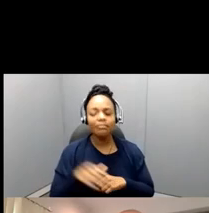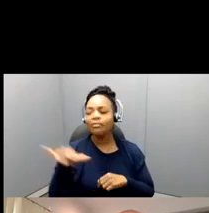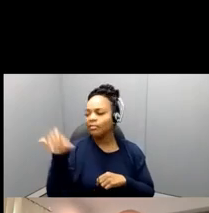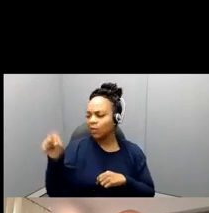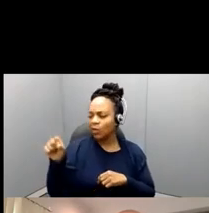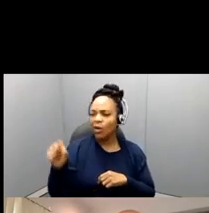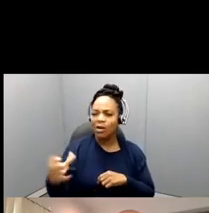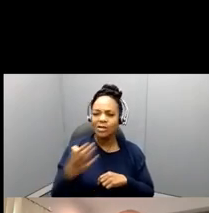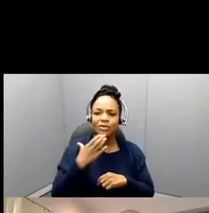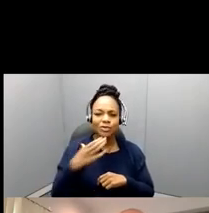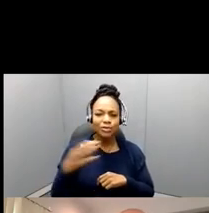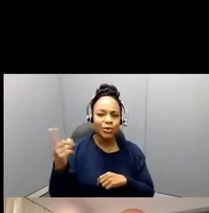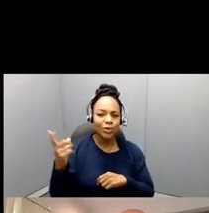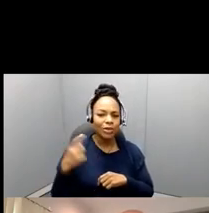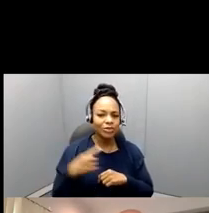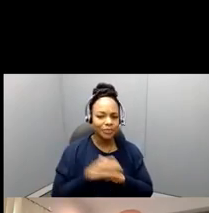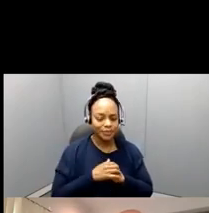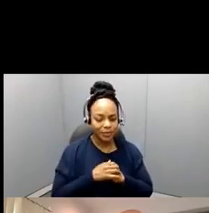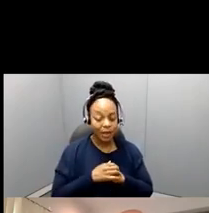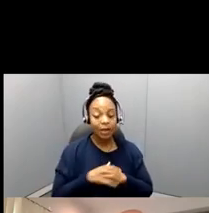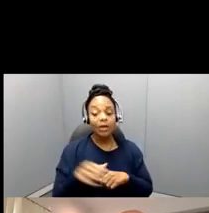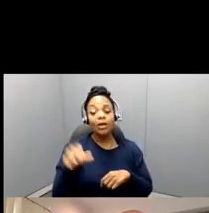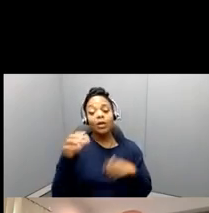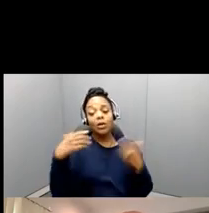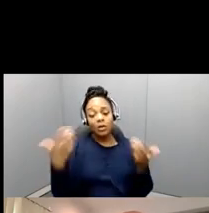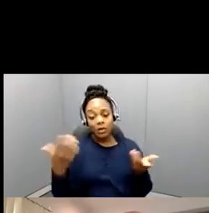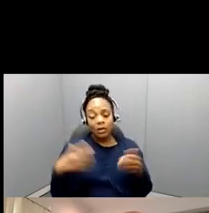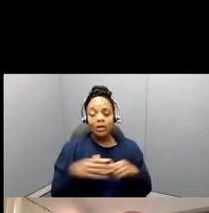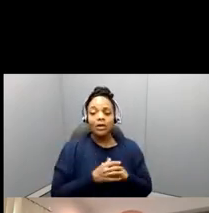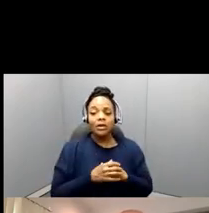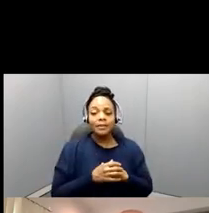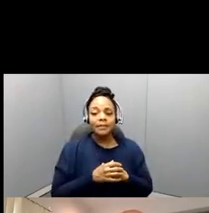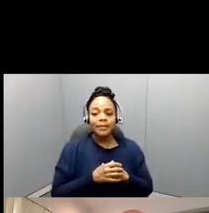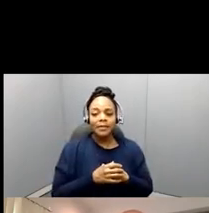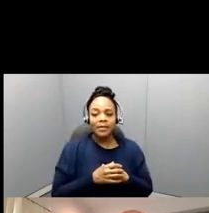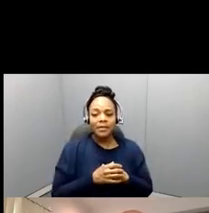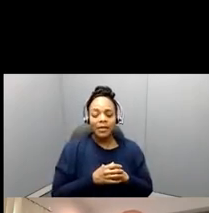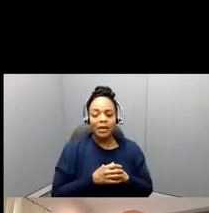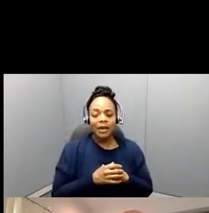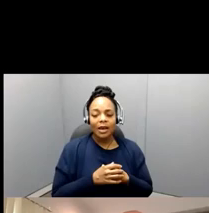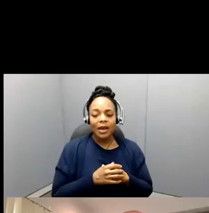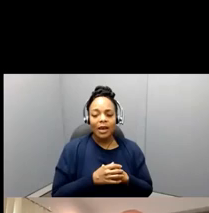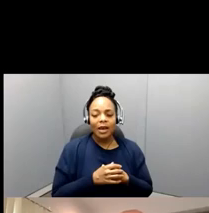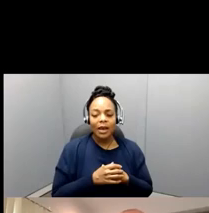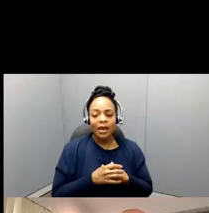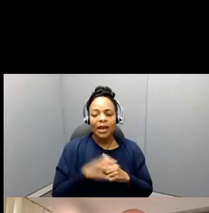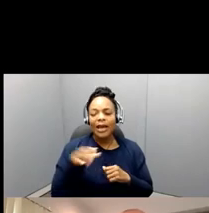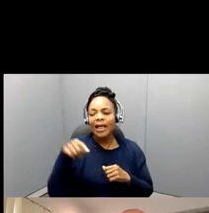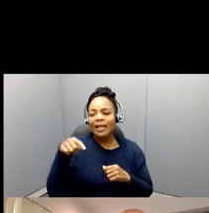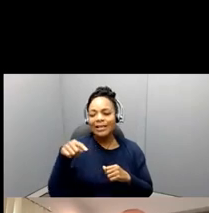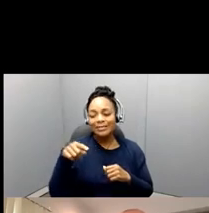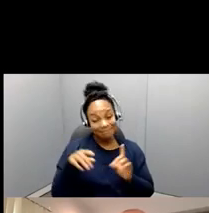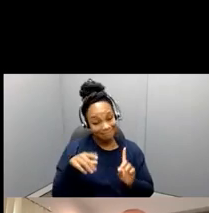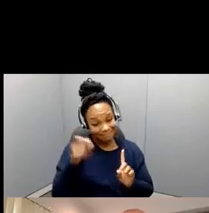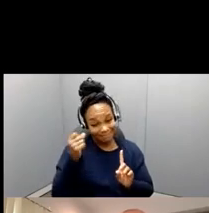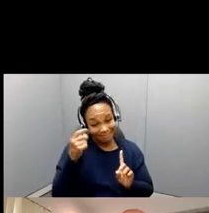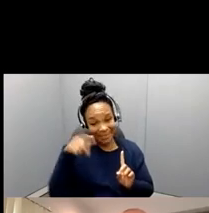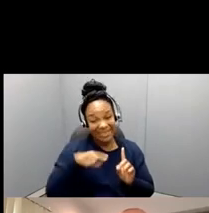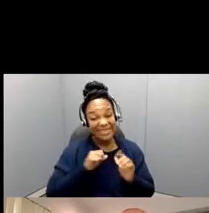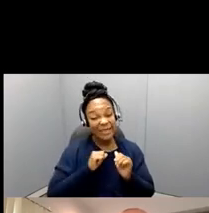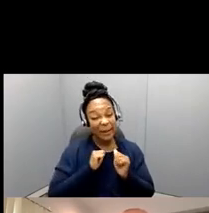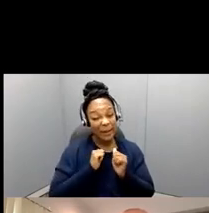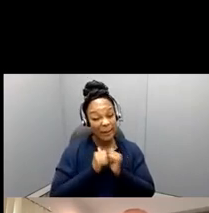a good question as well. So first of all, I will say, you know, these, this is a very competitive fellowship